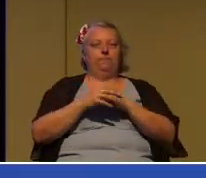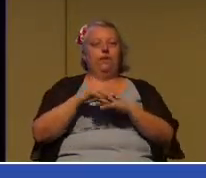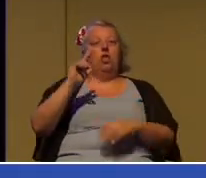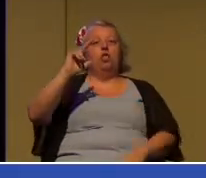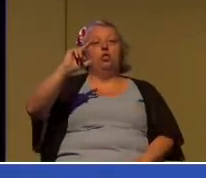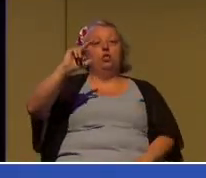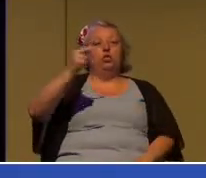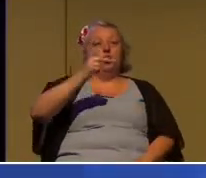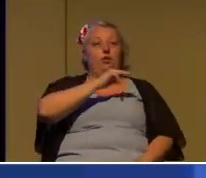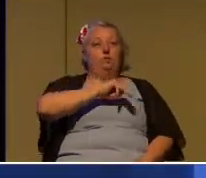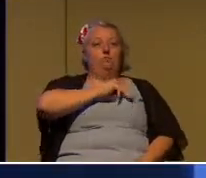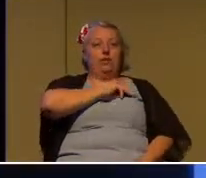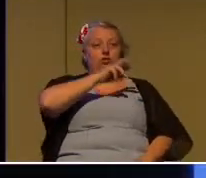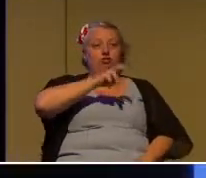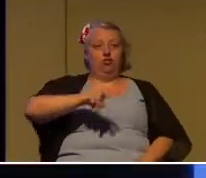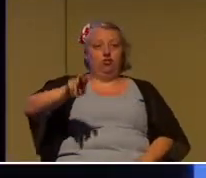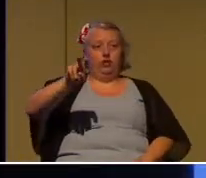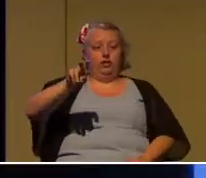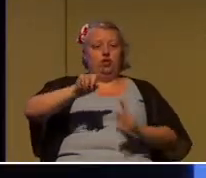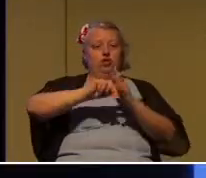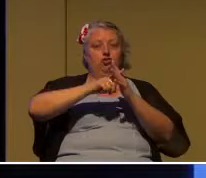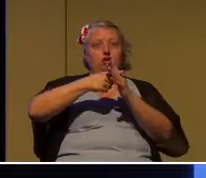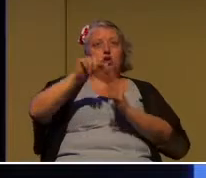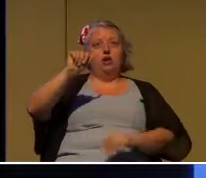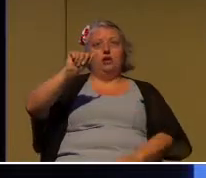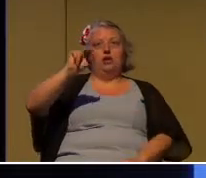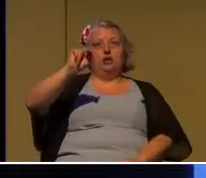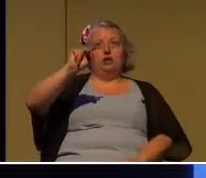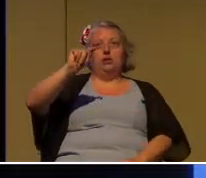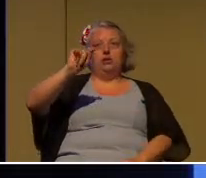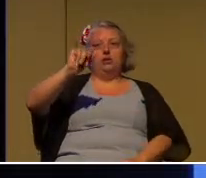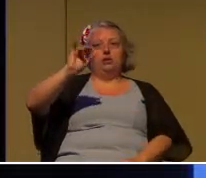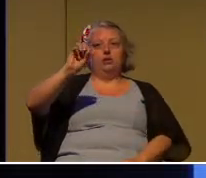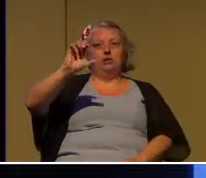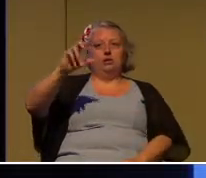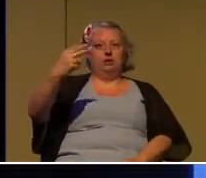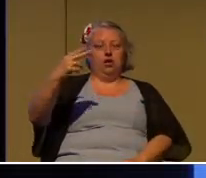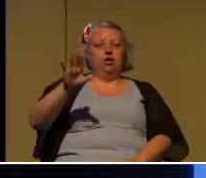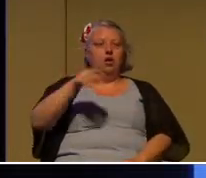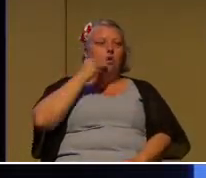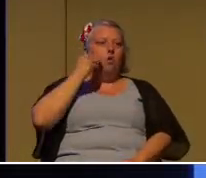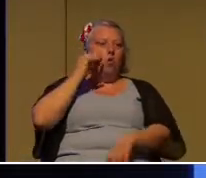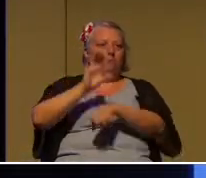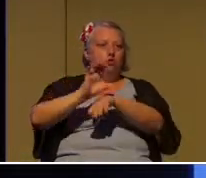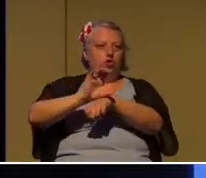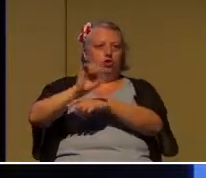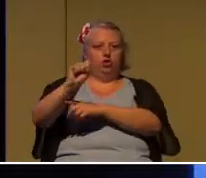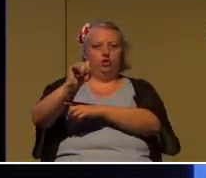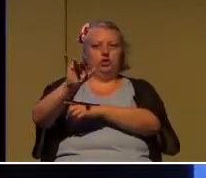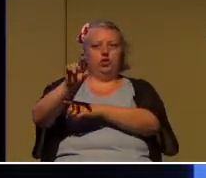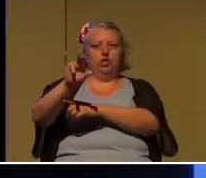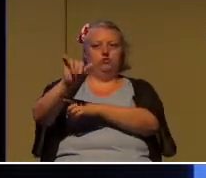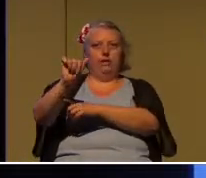in Antioch, which is his home church in Syria, right?